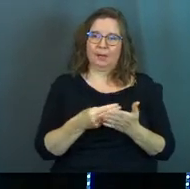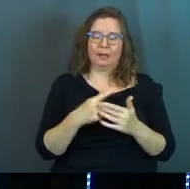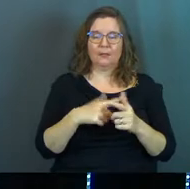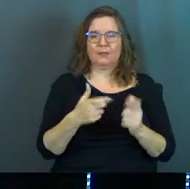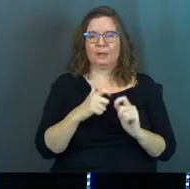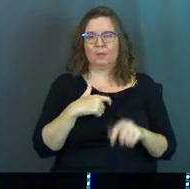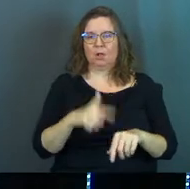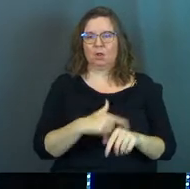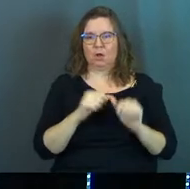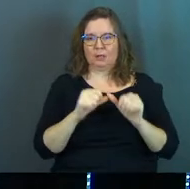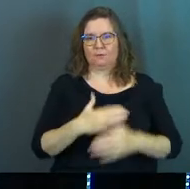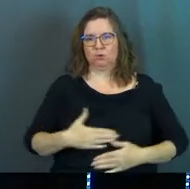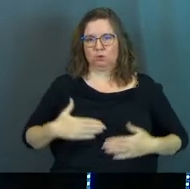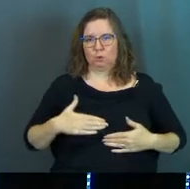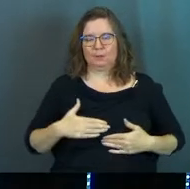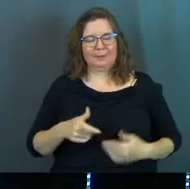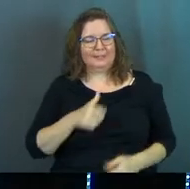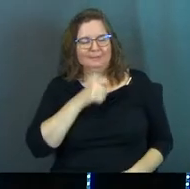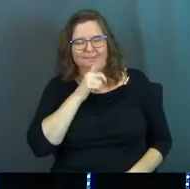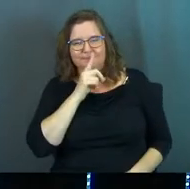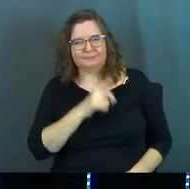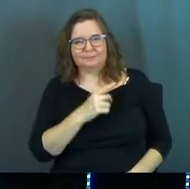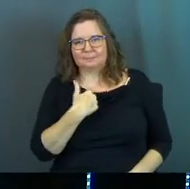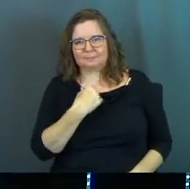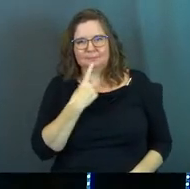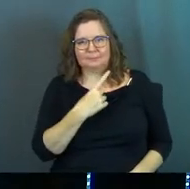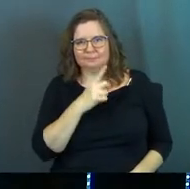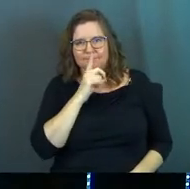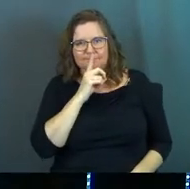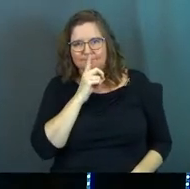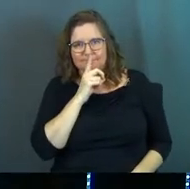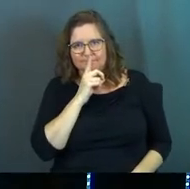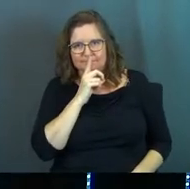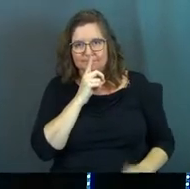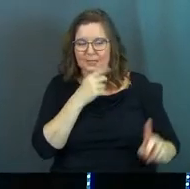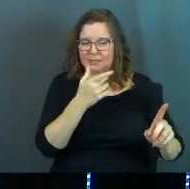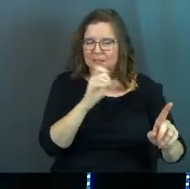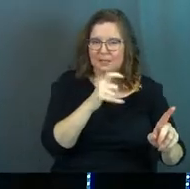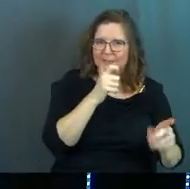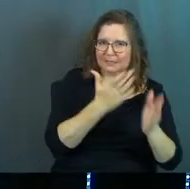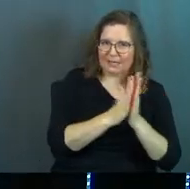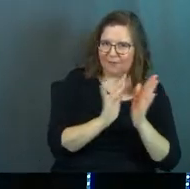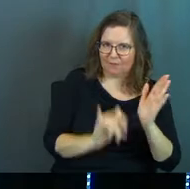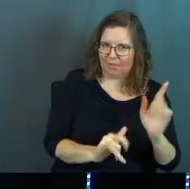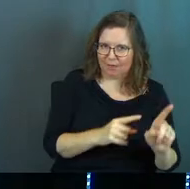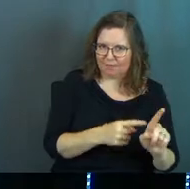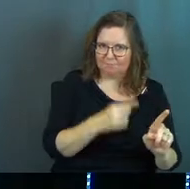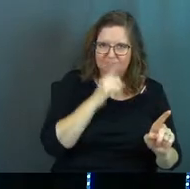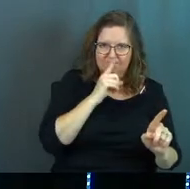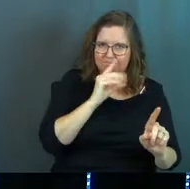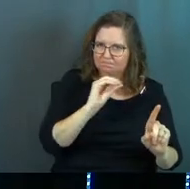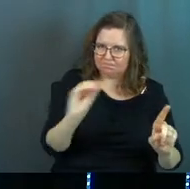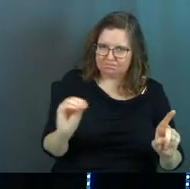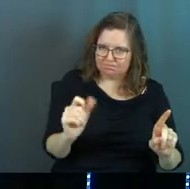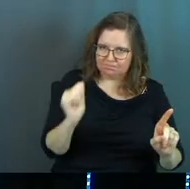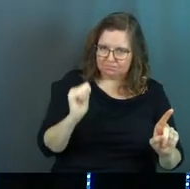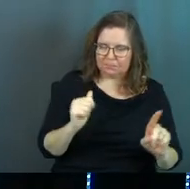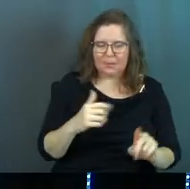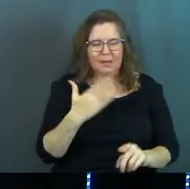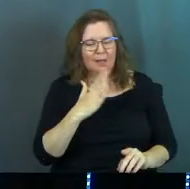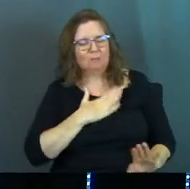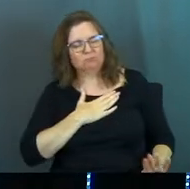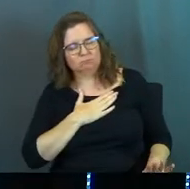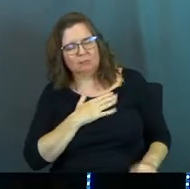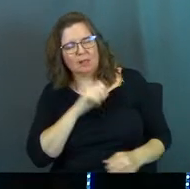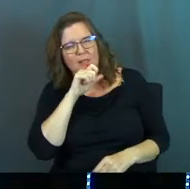and then give me a long life to enjoy it. He doesn't say, he doesn't say any of that stuff and God is so encouraged. So God gives him the wisdom.